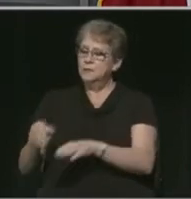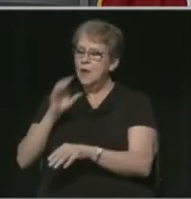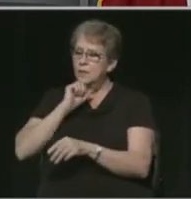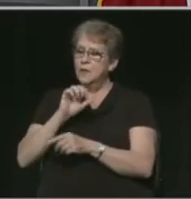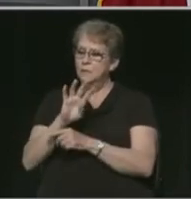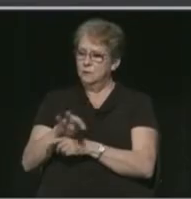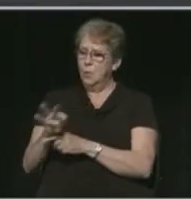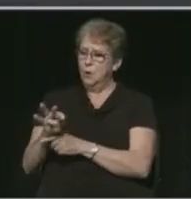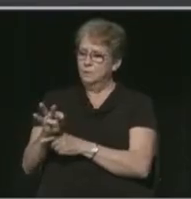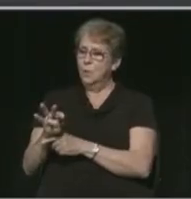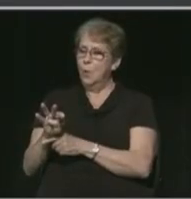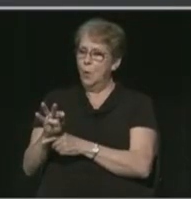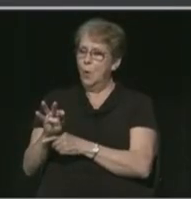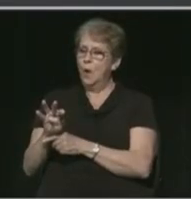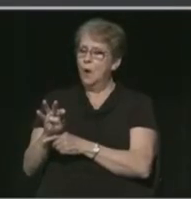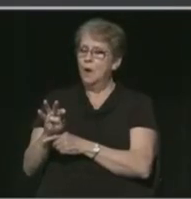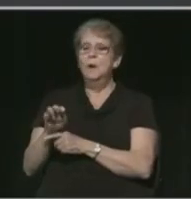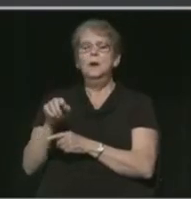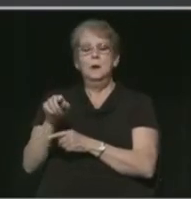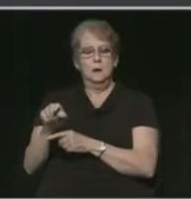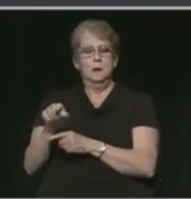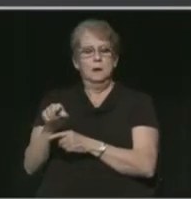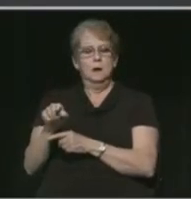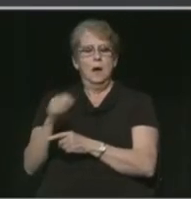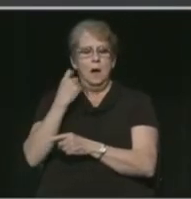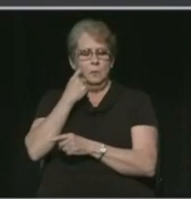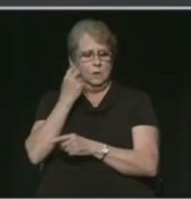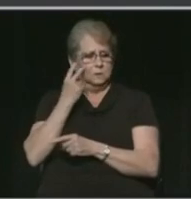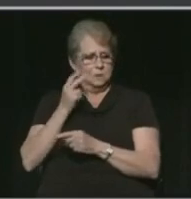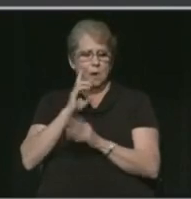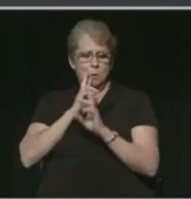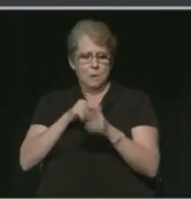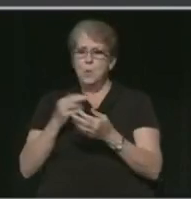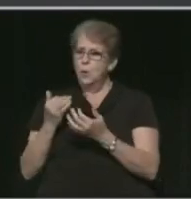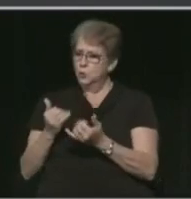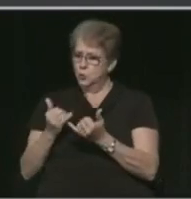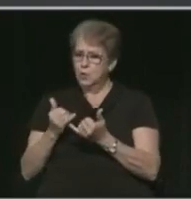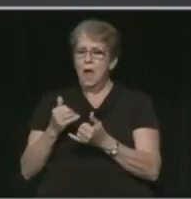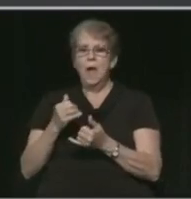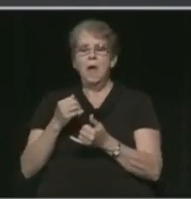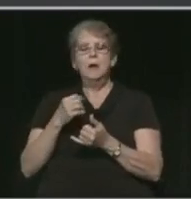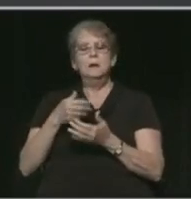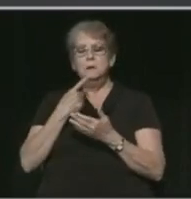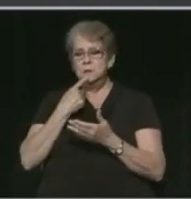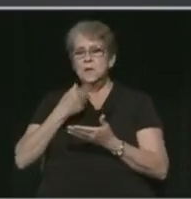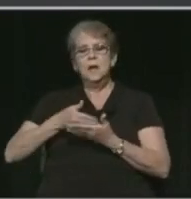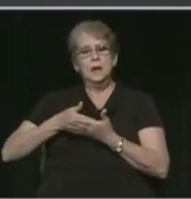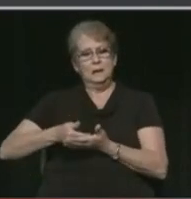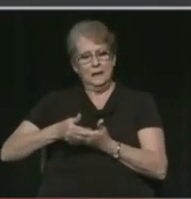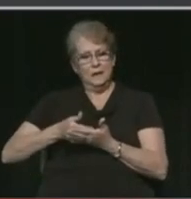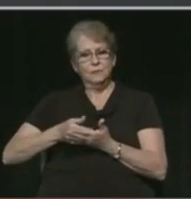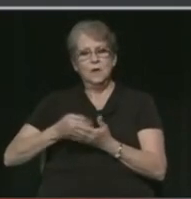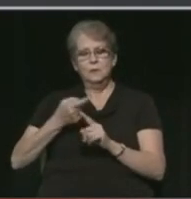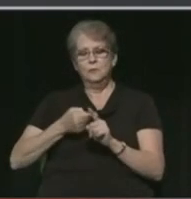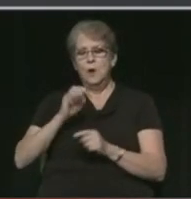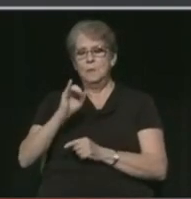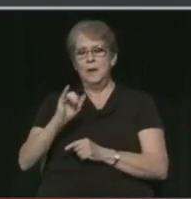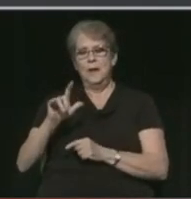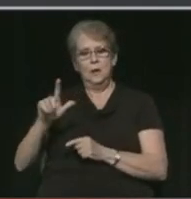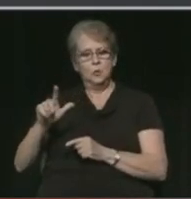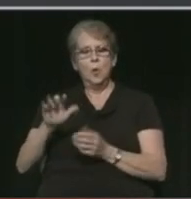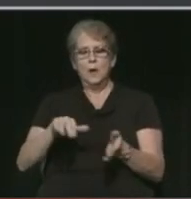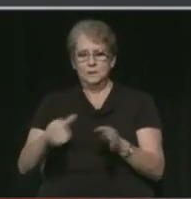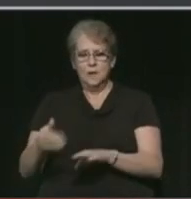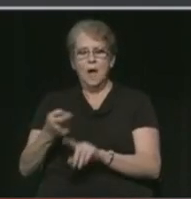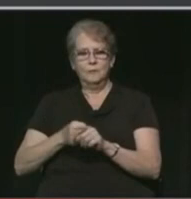44-year-old. We know, I just saw a report today that an infant in Illinois died of